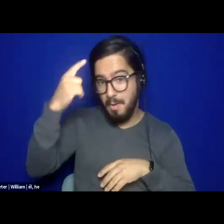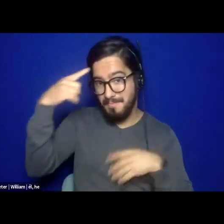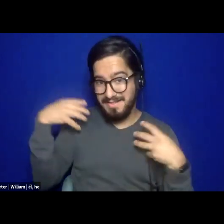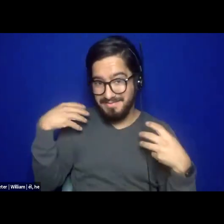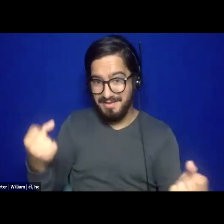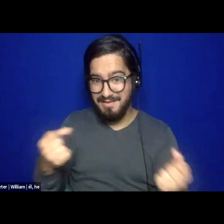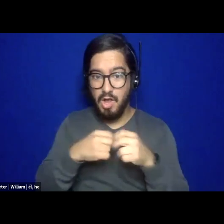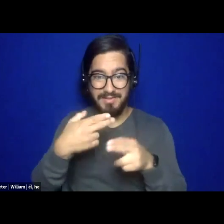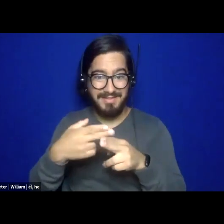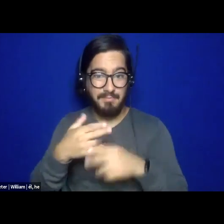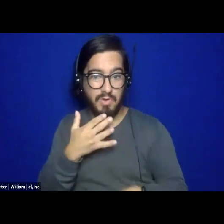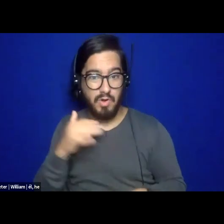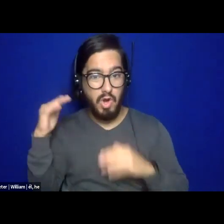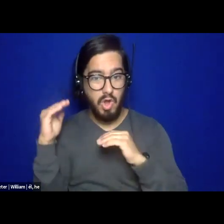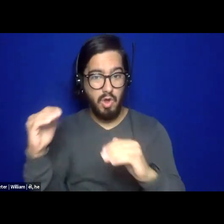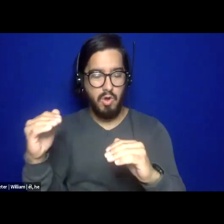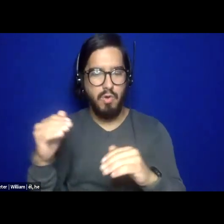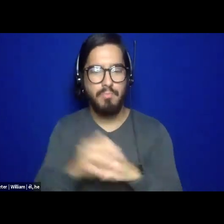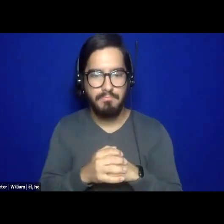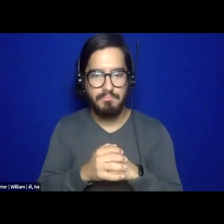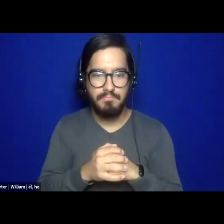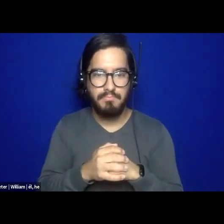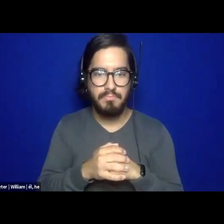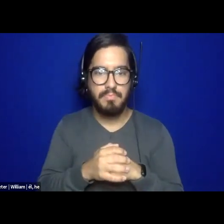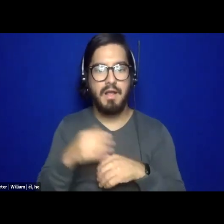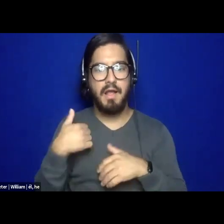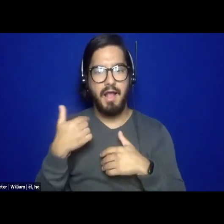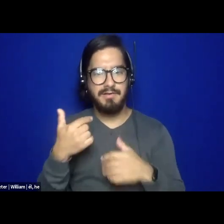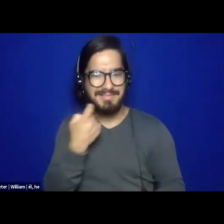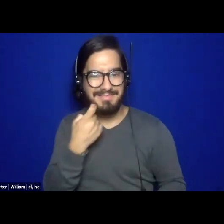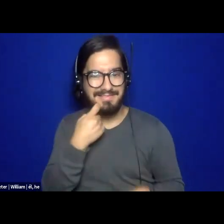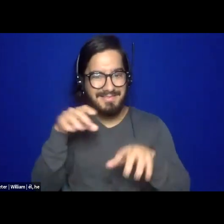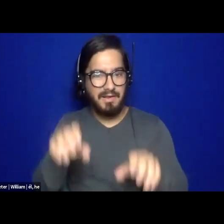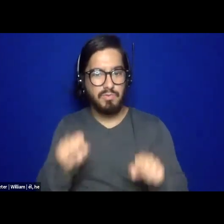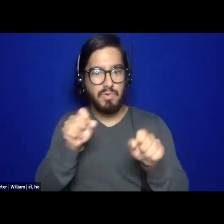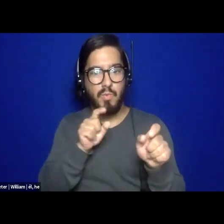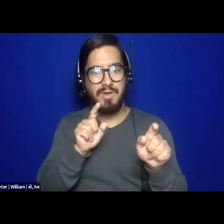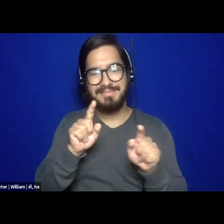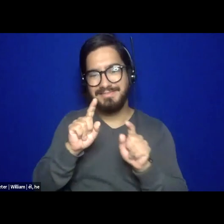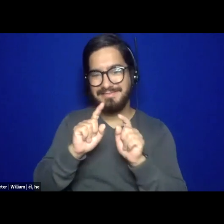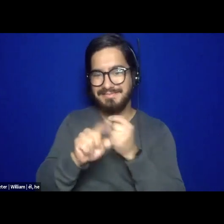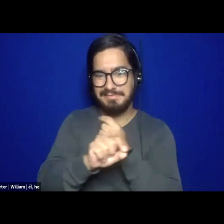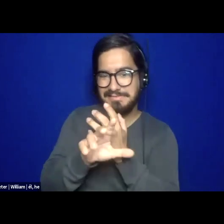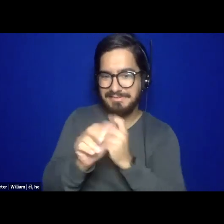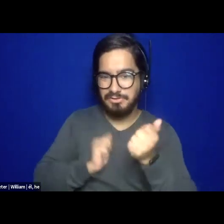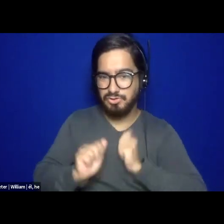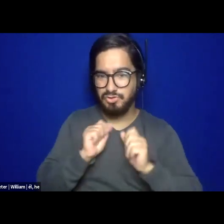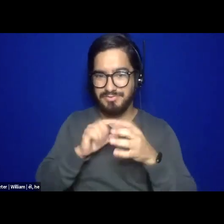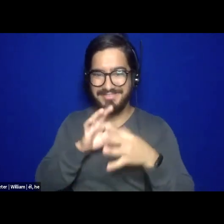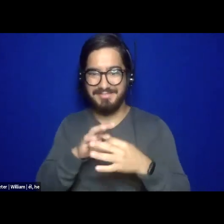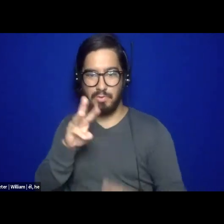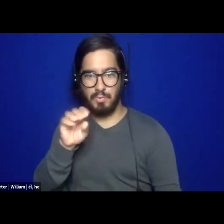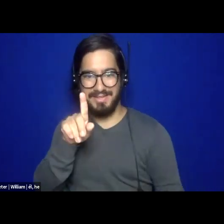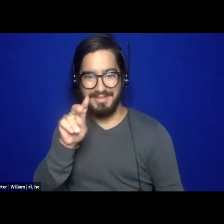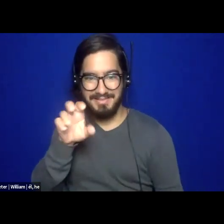wellness check-ins for Black women called Sis Are You Good for the Girl Trek Incorporation. And I've